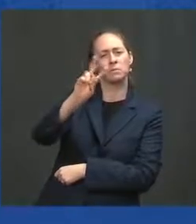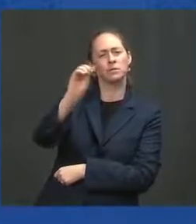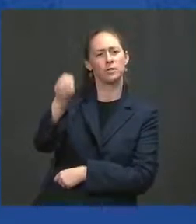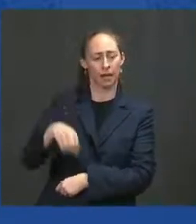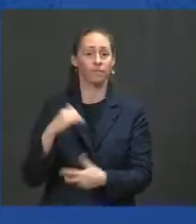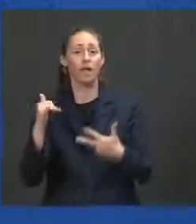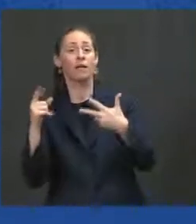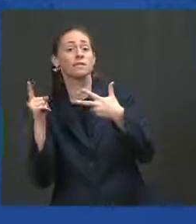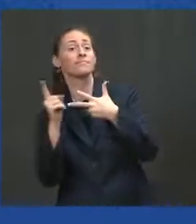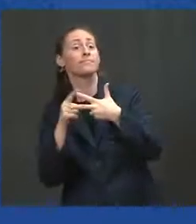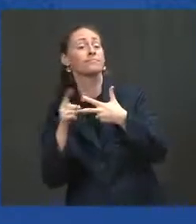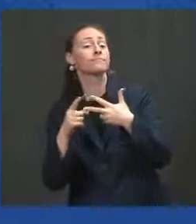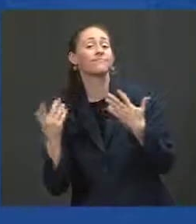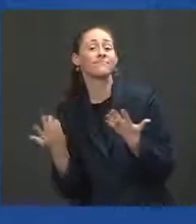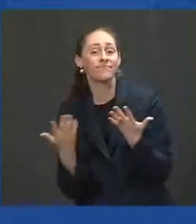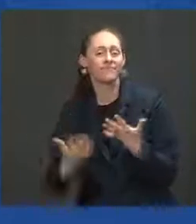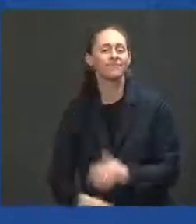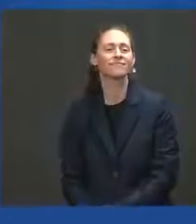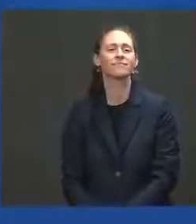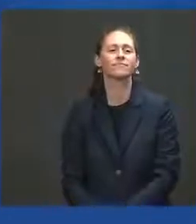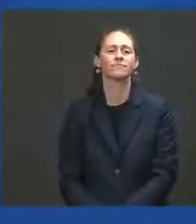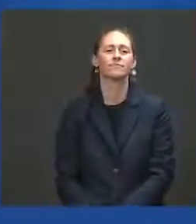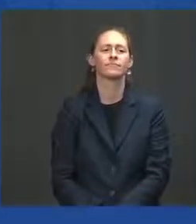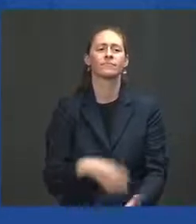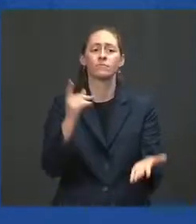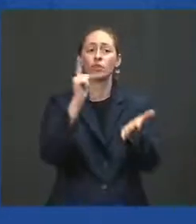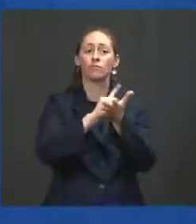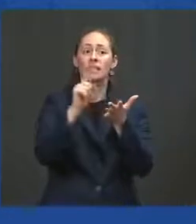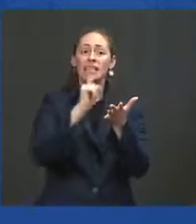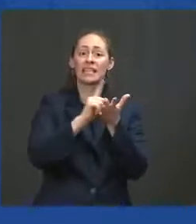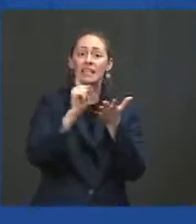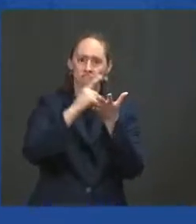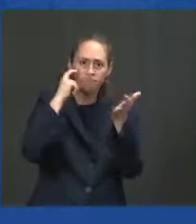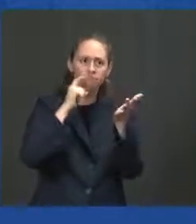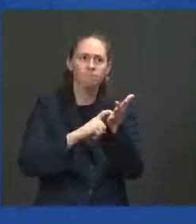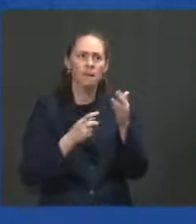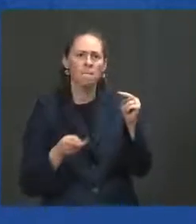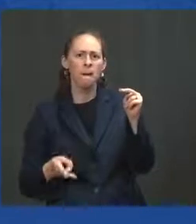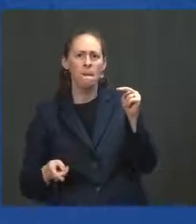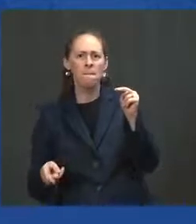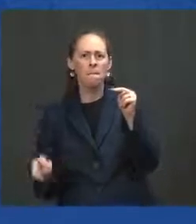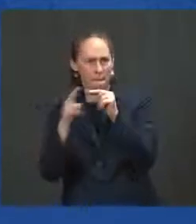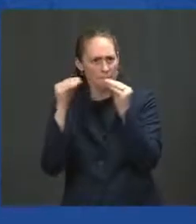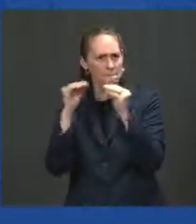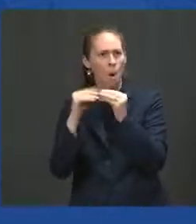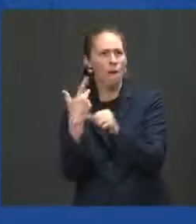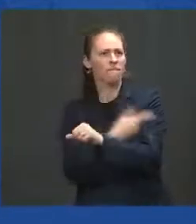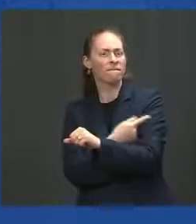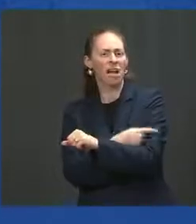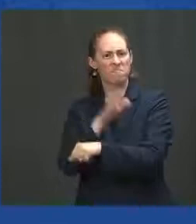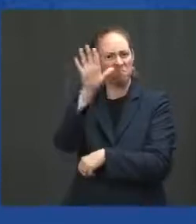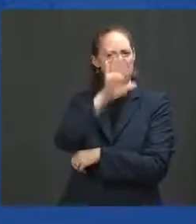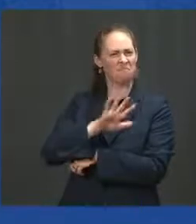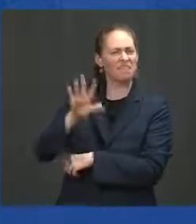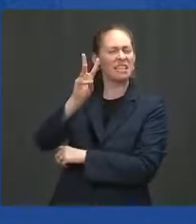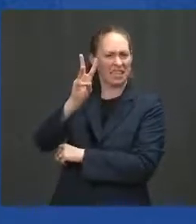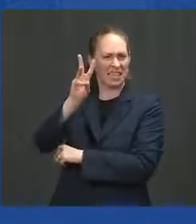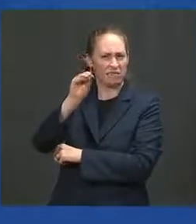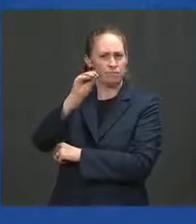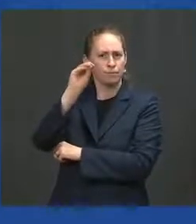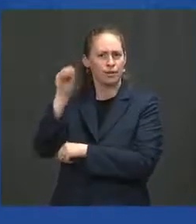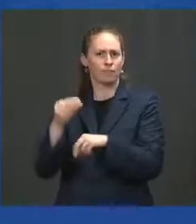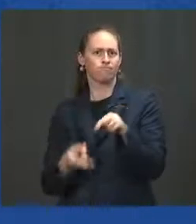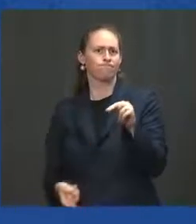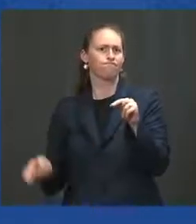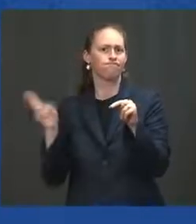vaccinations are up more than 56 percent from where they were a month ago. Last week, we saw a record of vaccinations,